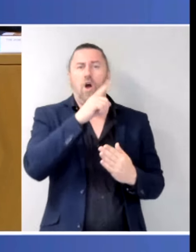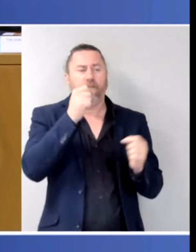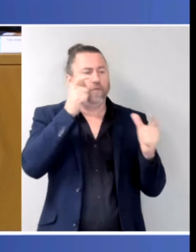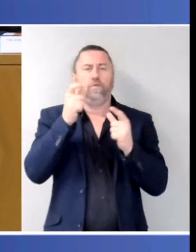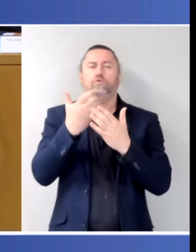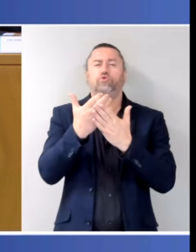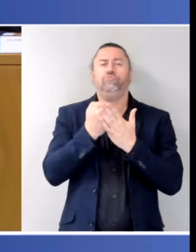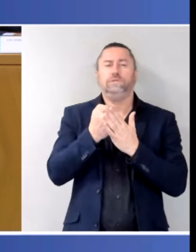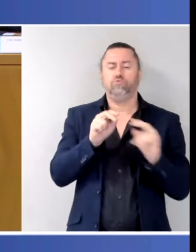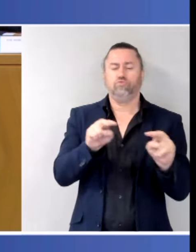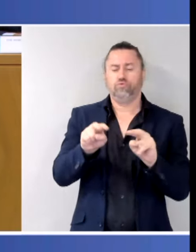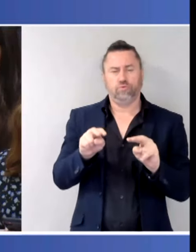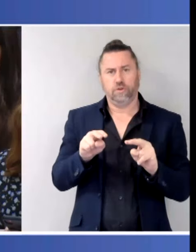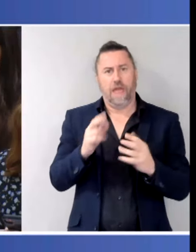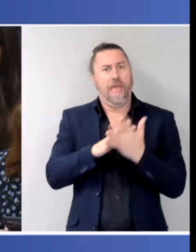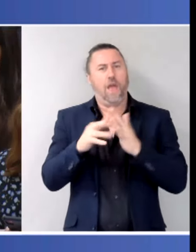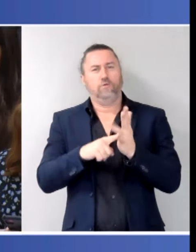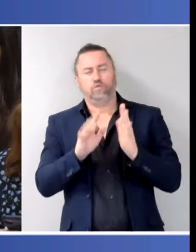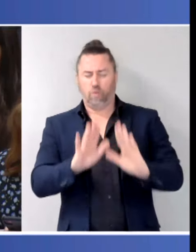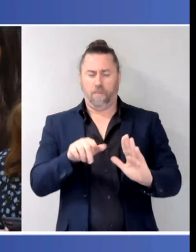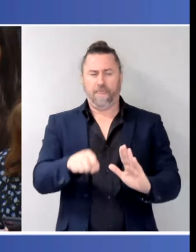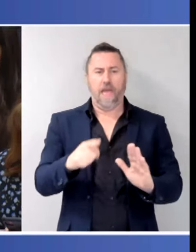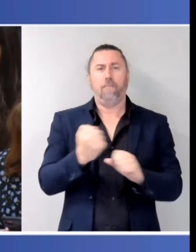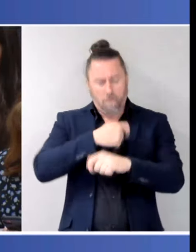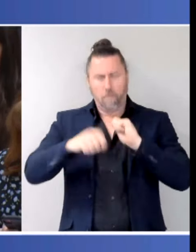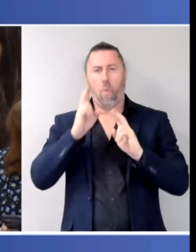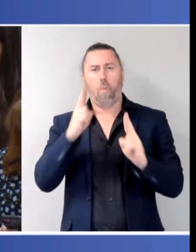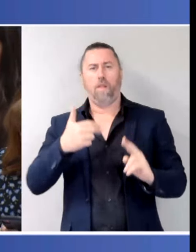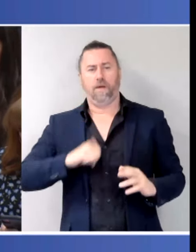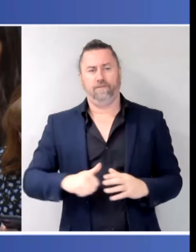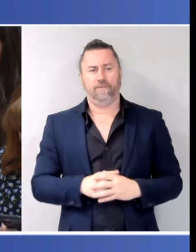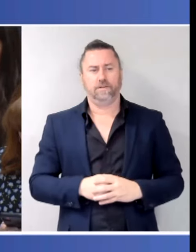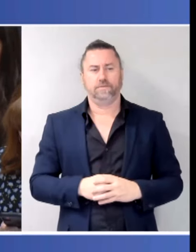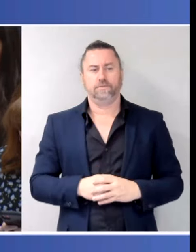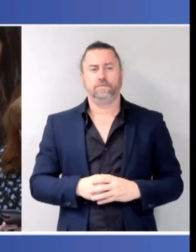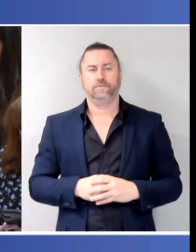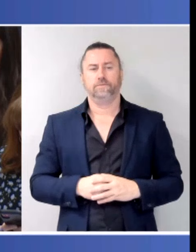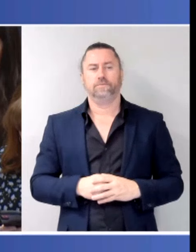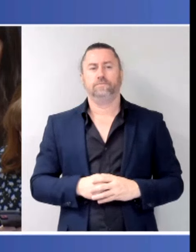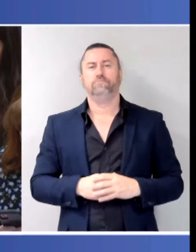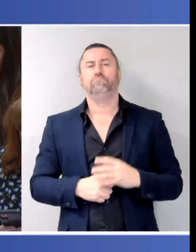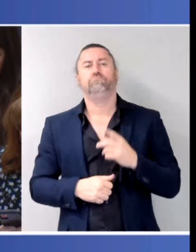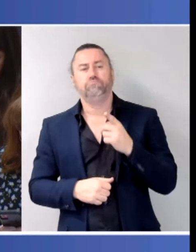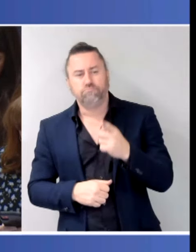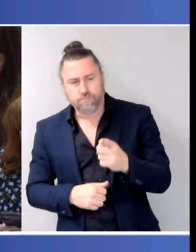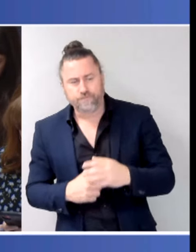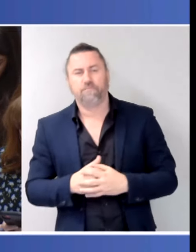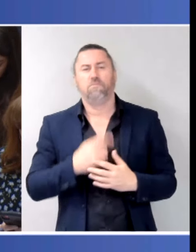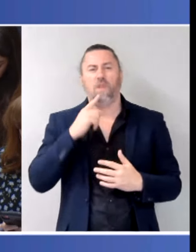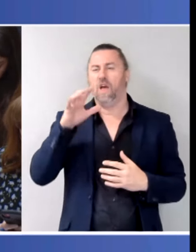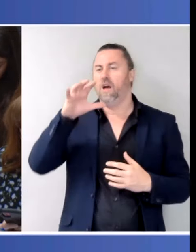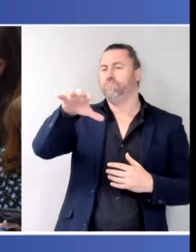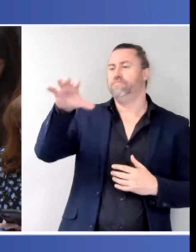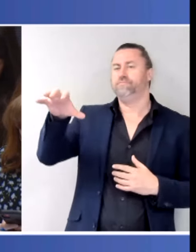Prime Minister, did the Commonwealth make any commitments on reducing the impact of harmful industries? And for the First Ministers, could I please